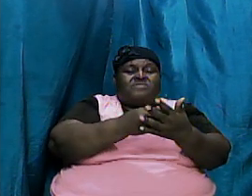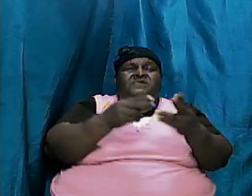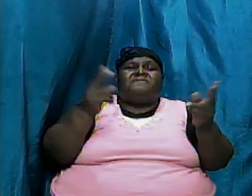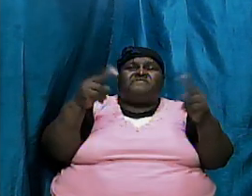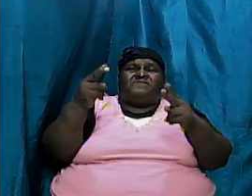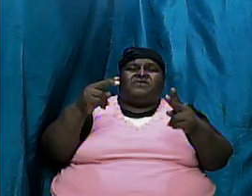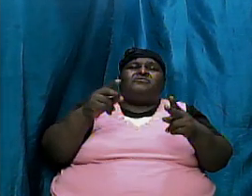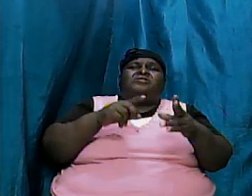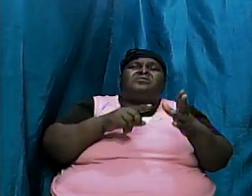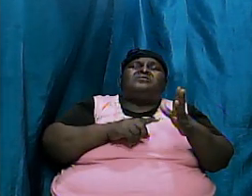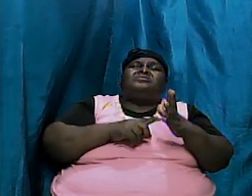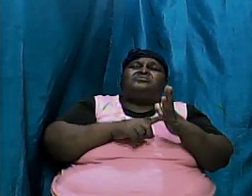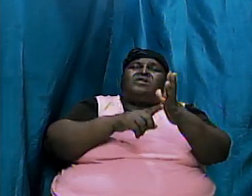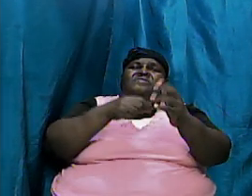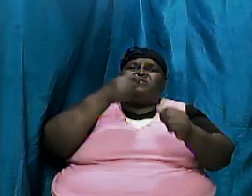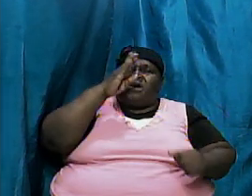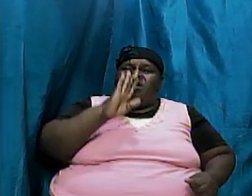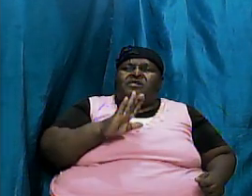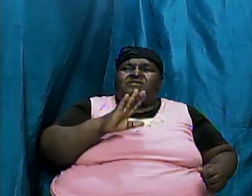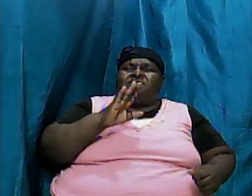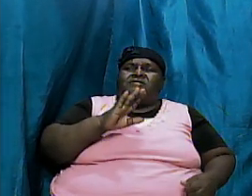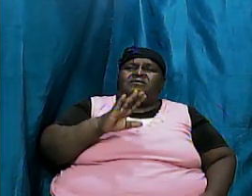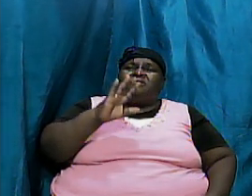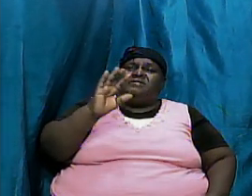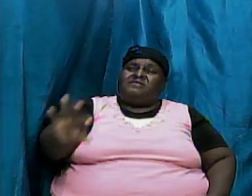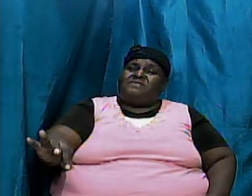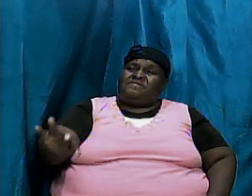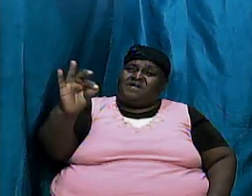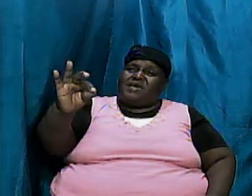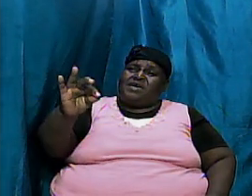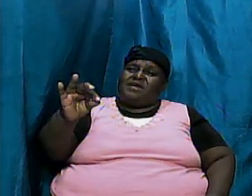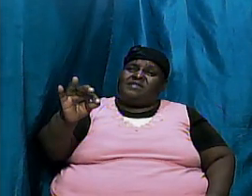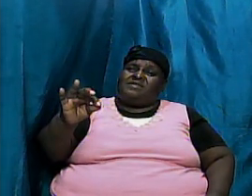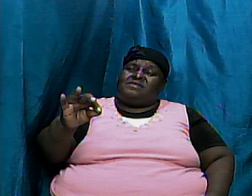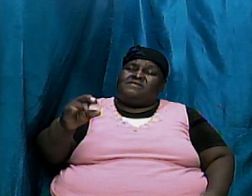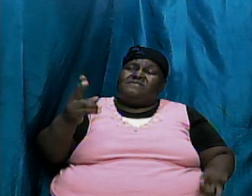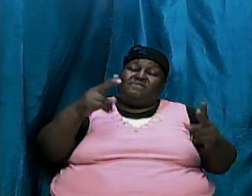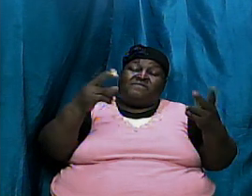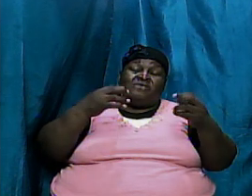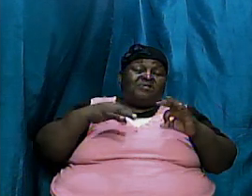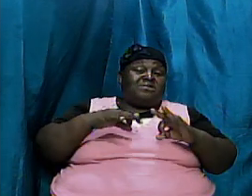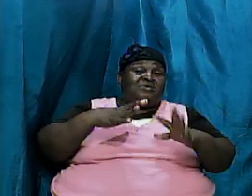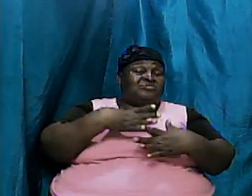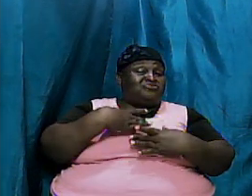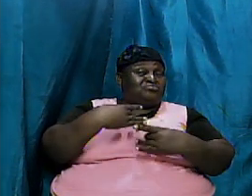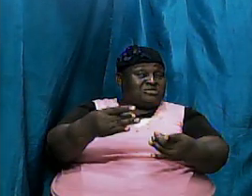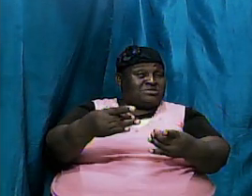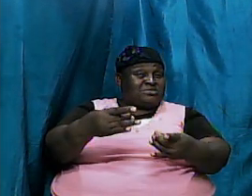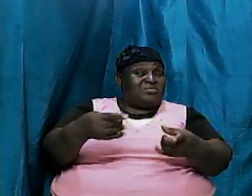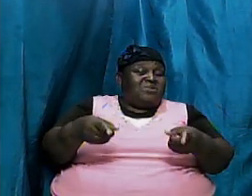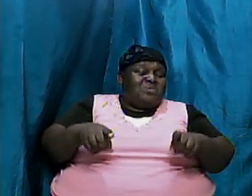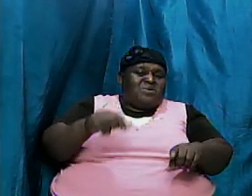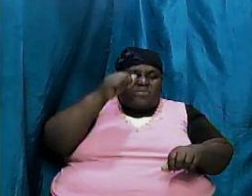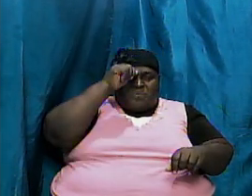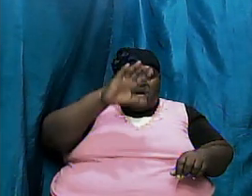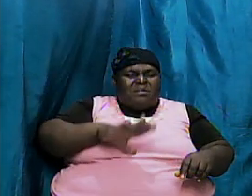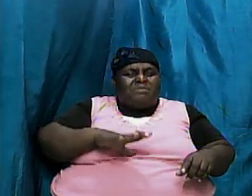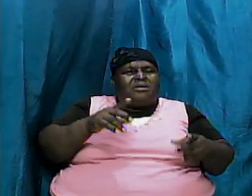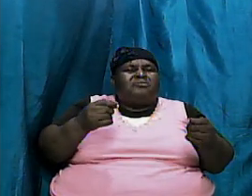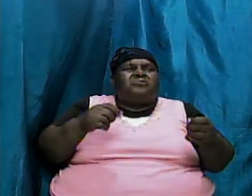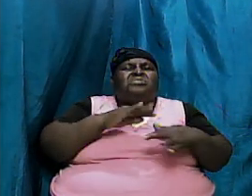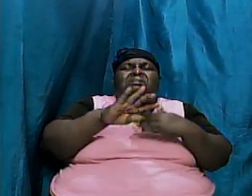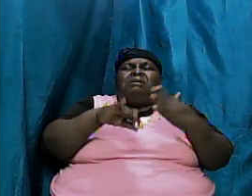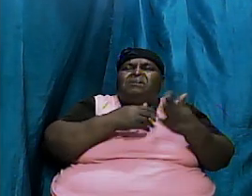of God no I find that to be very interesting because while men are doing all of that